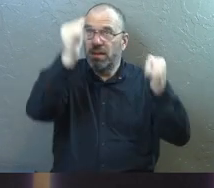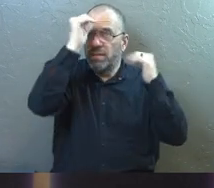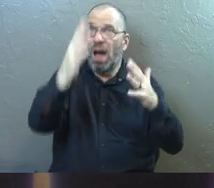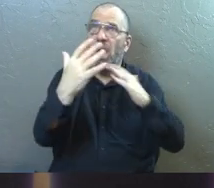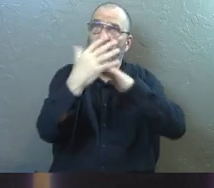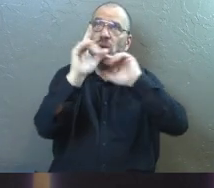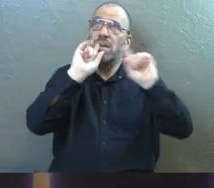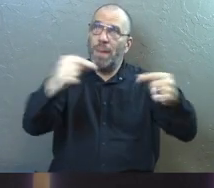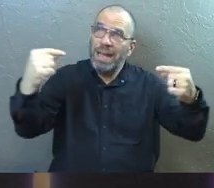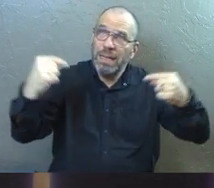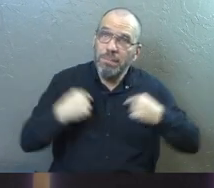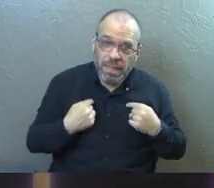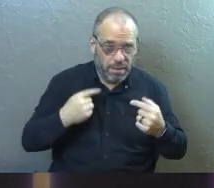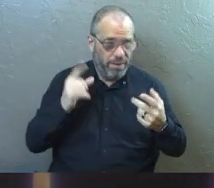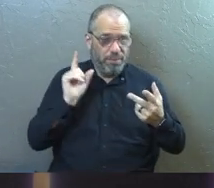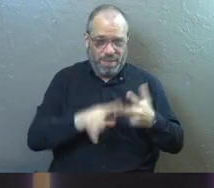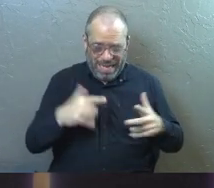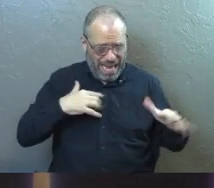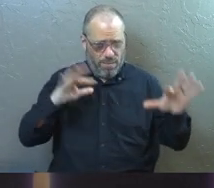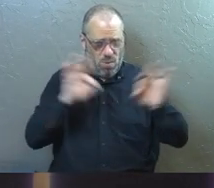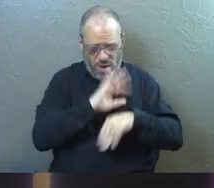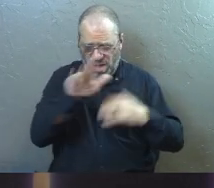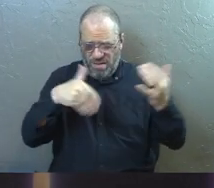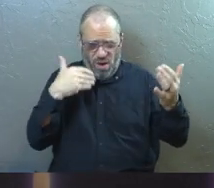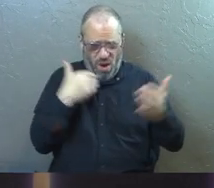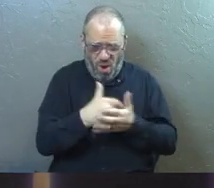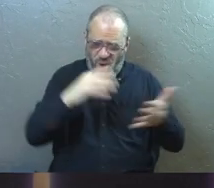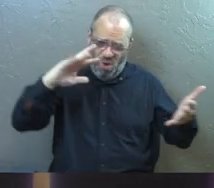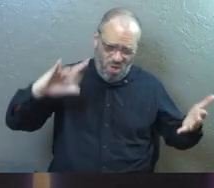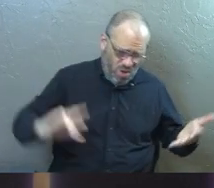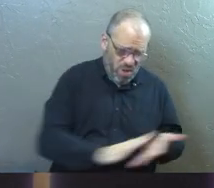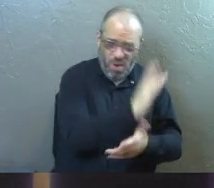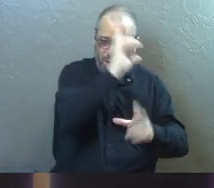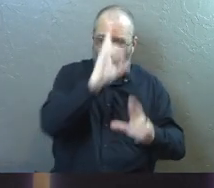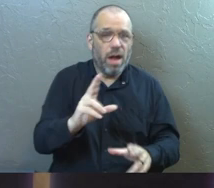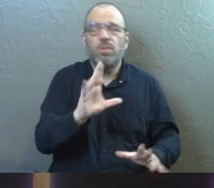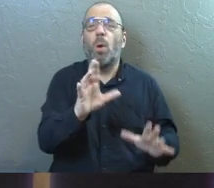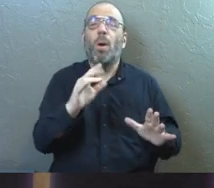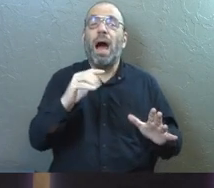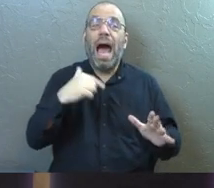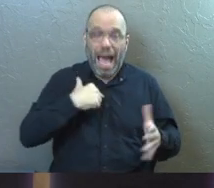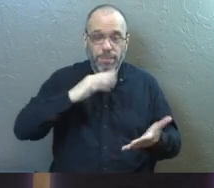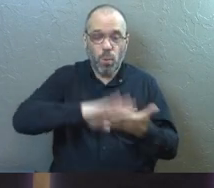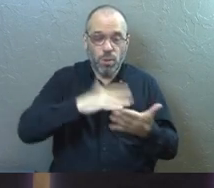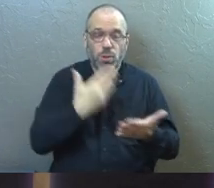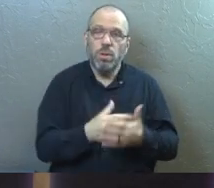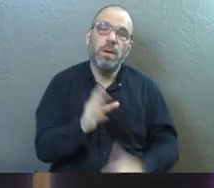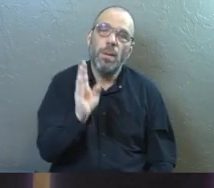commanded me to do and I am worthy of all glory and honor, I'm making you breakfast.